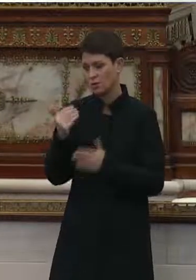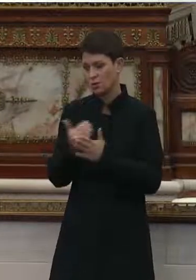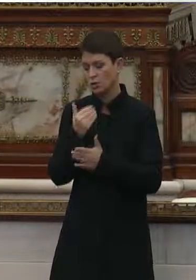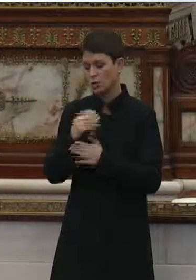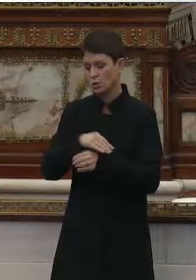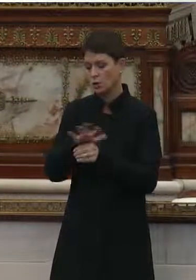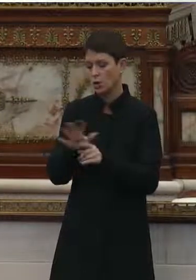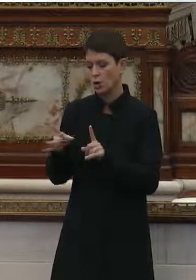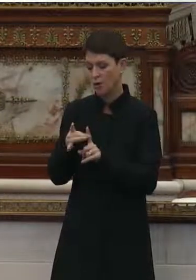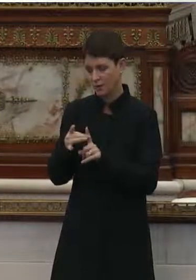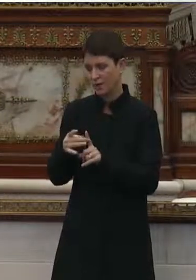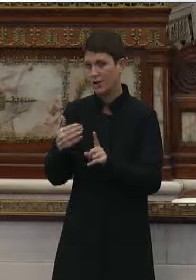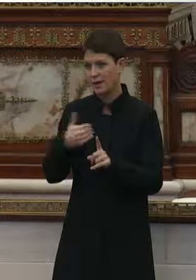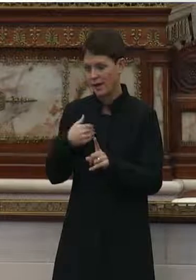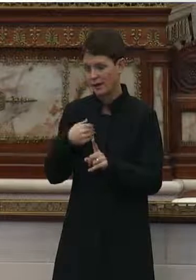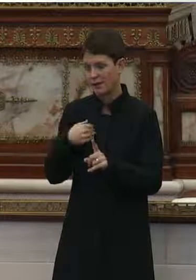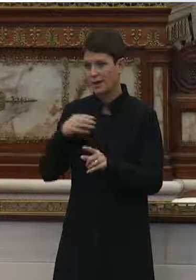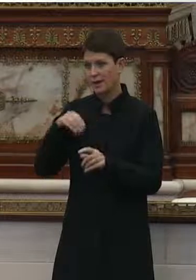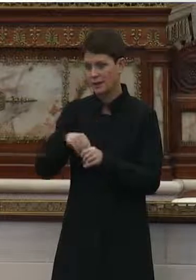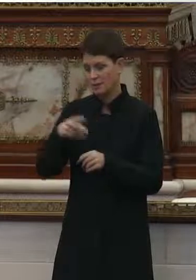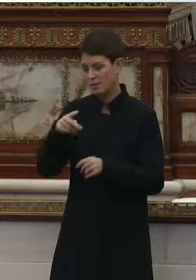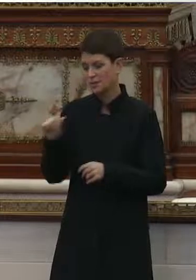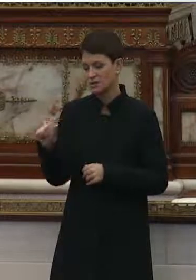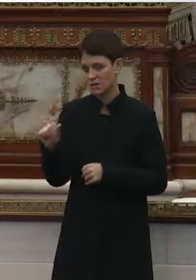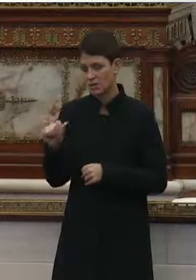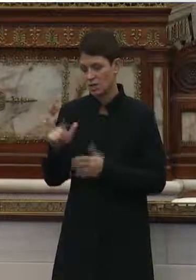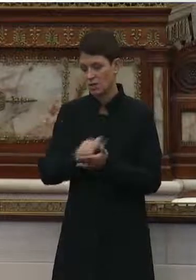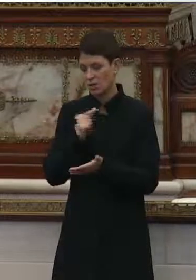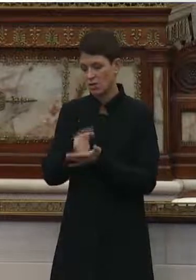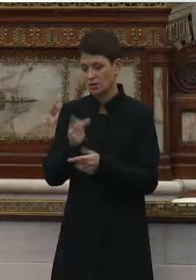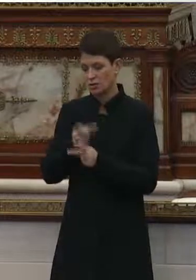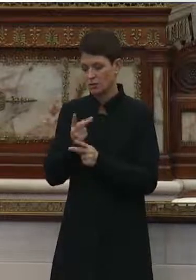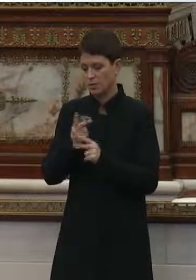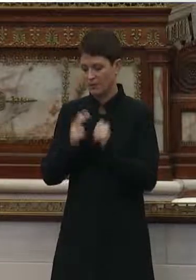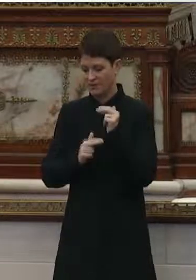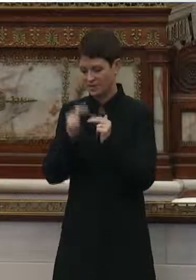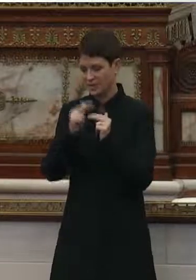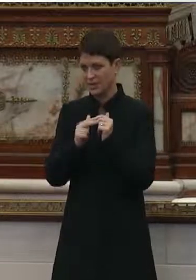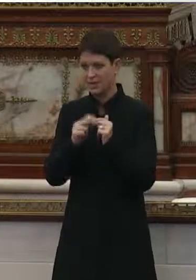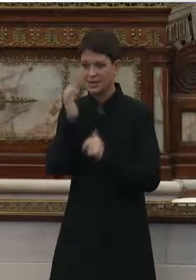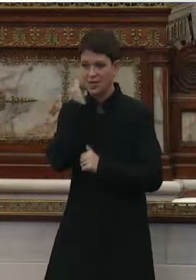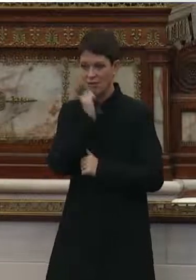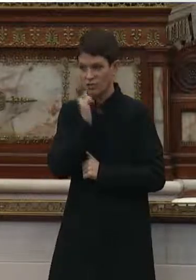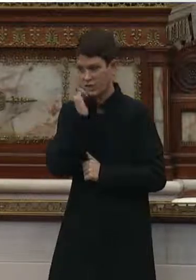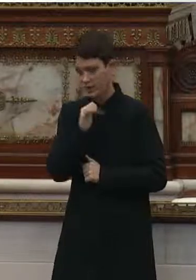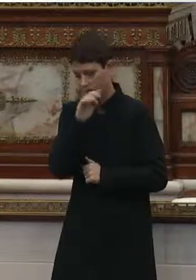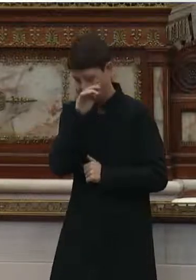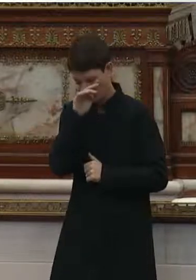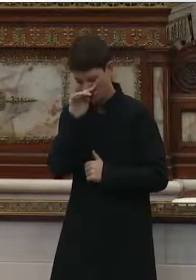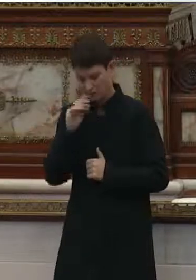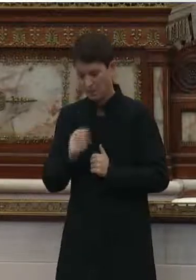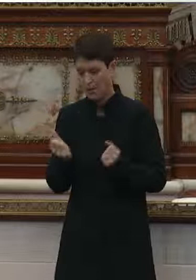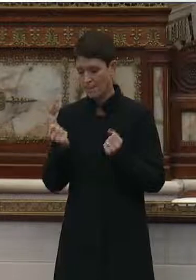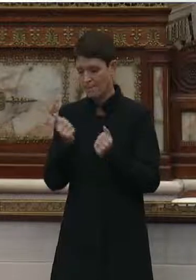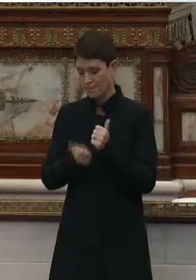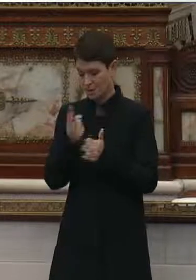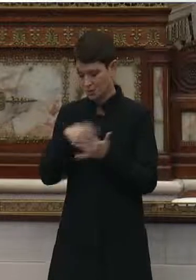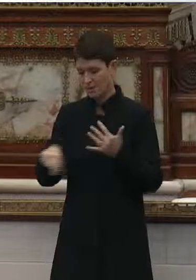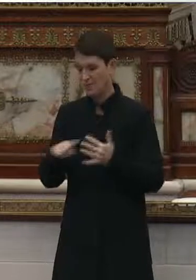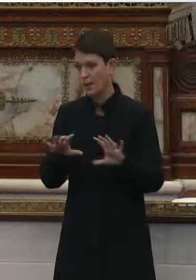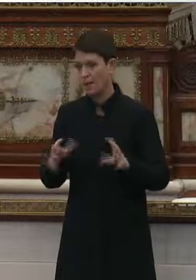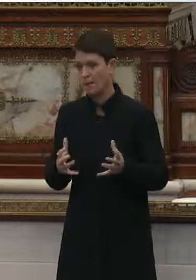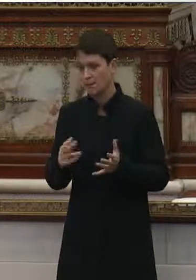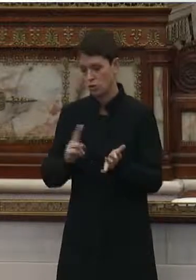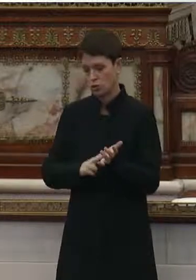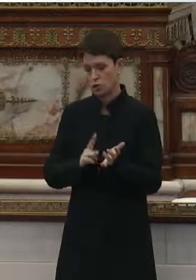COVID cases in Pennsylvania long-term care facilities a day. Most of these are in